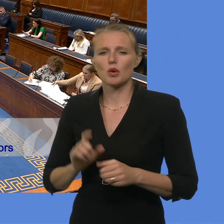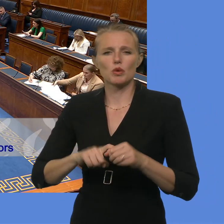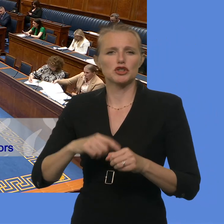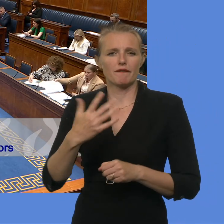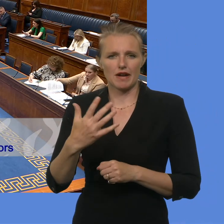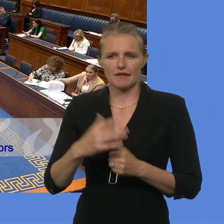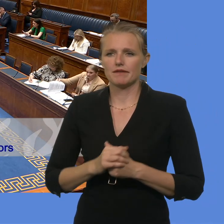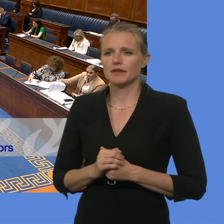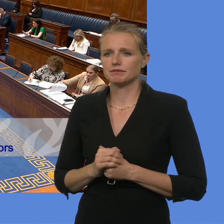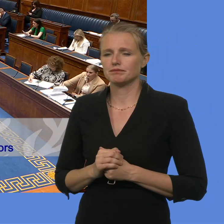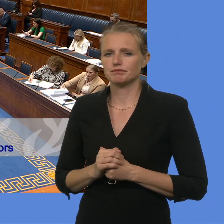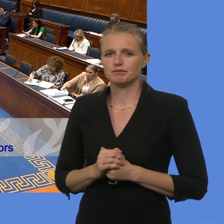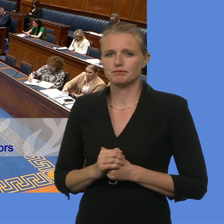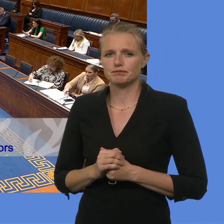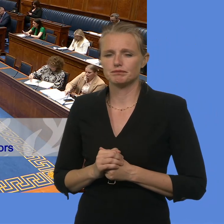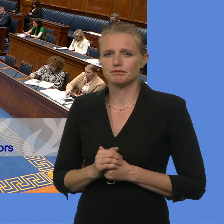Minister.